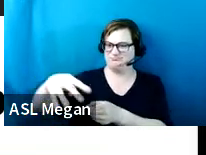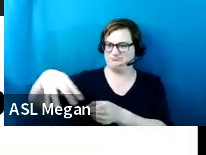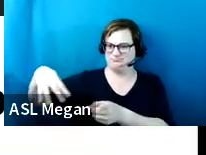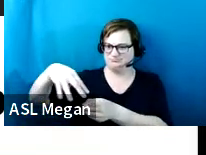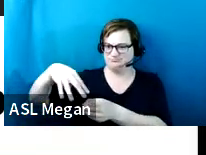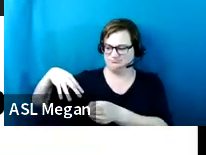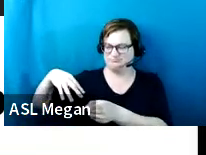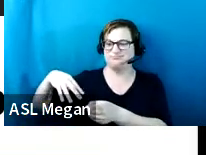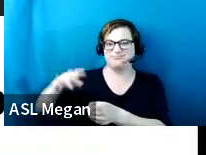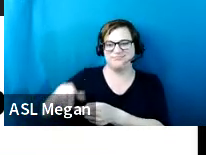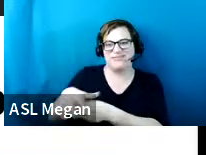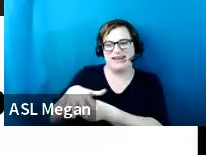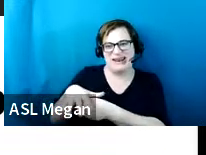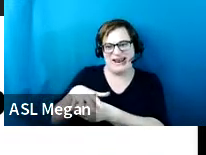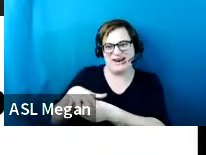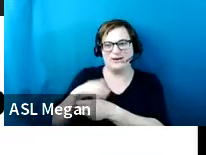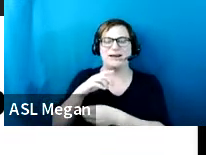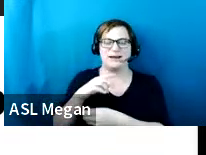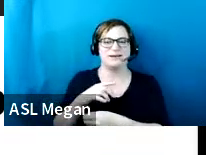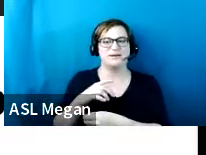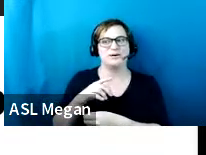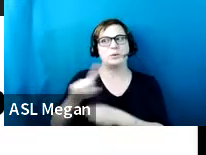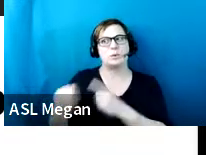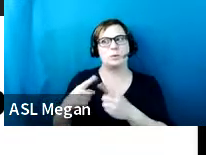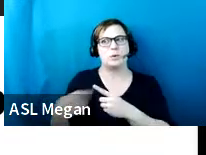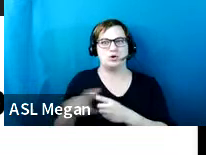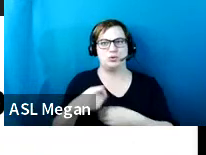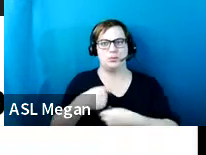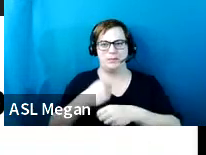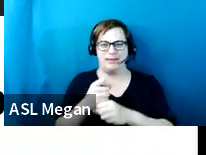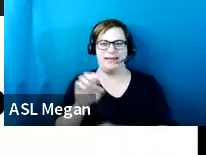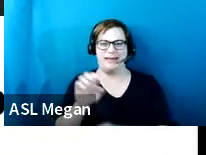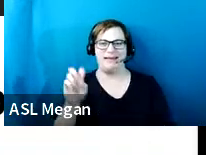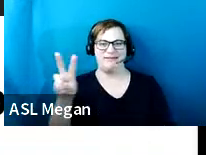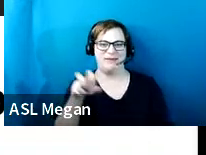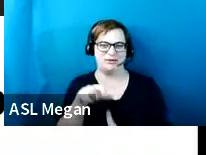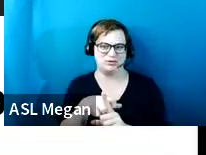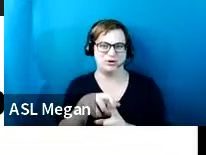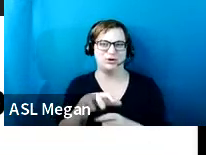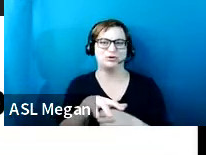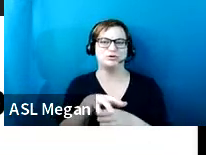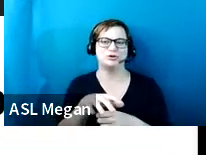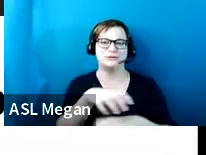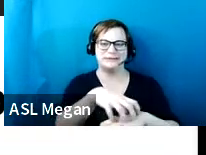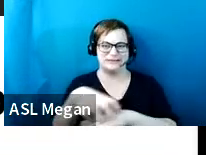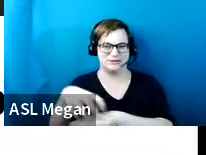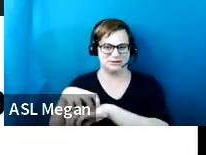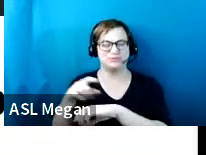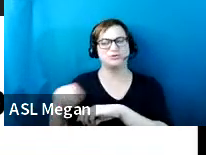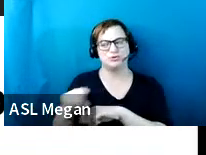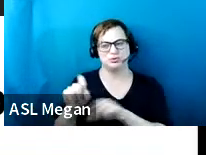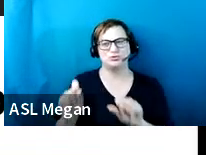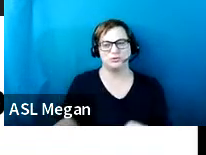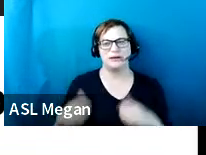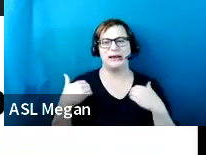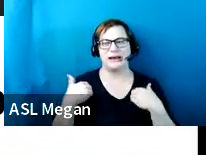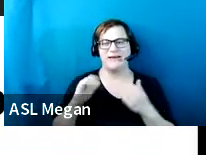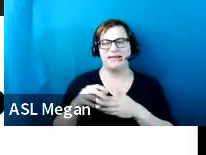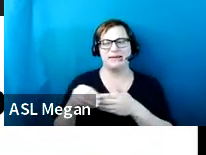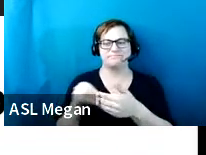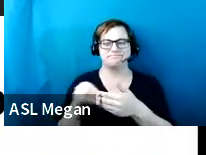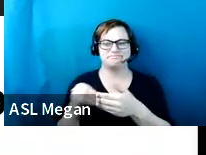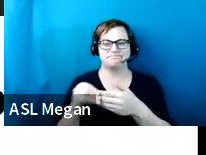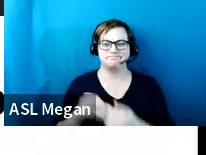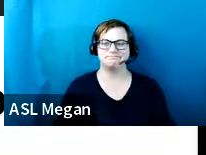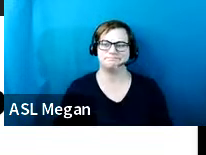when considering making EV charging stations so that you can have the additional maneuverability positioning space